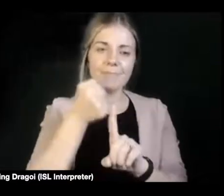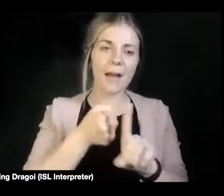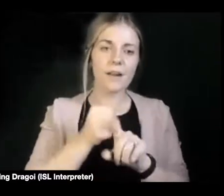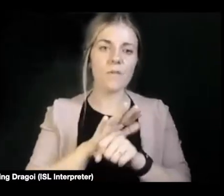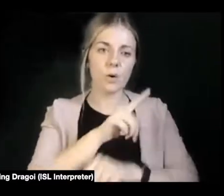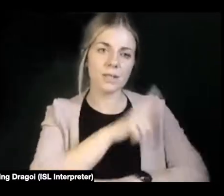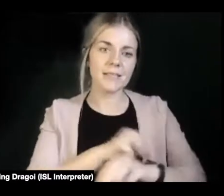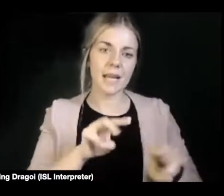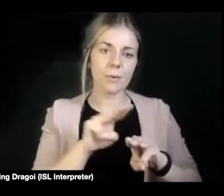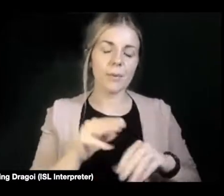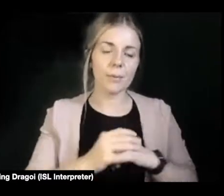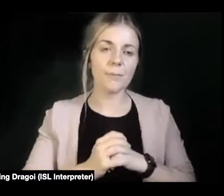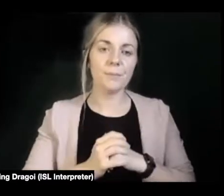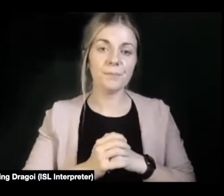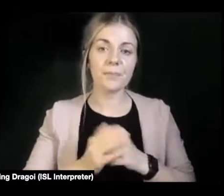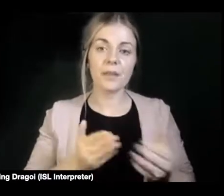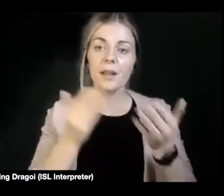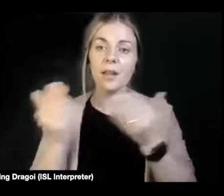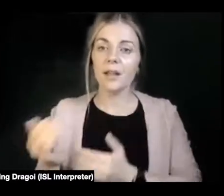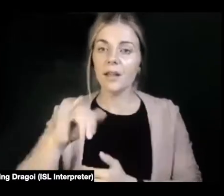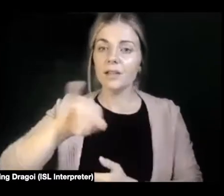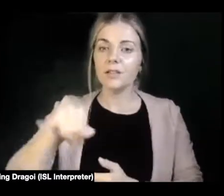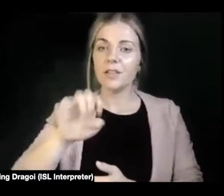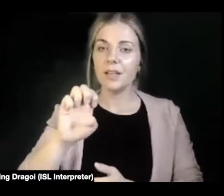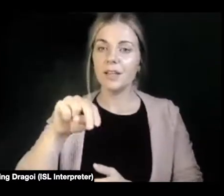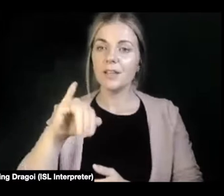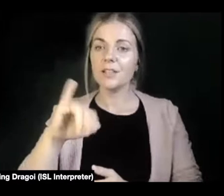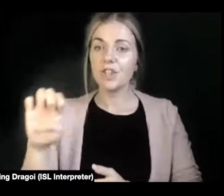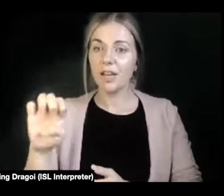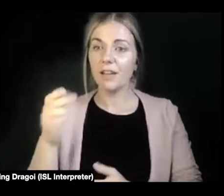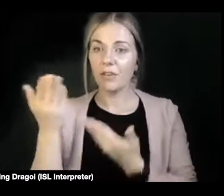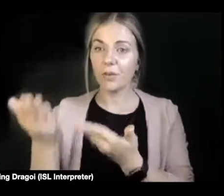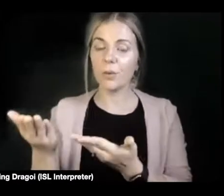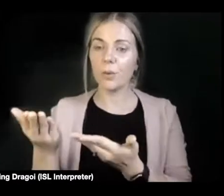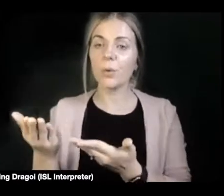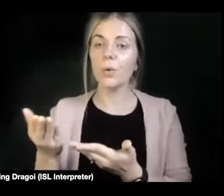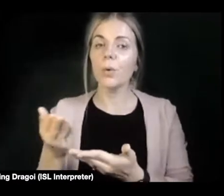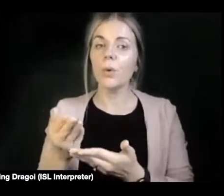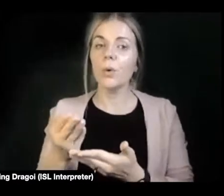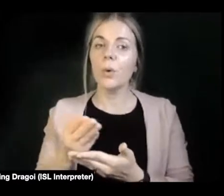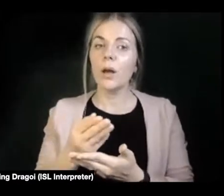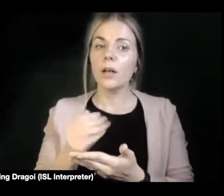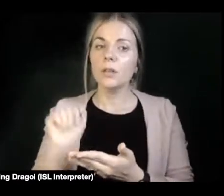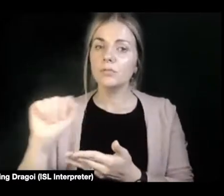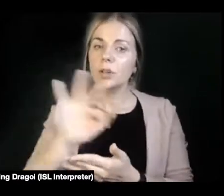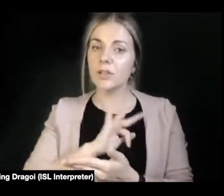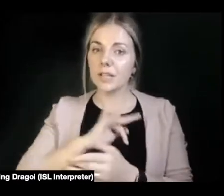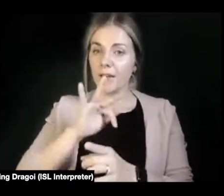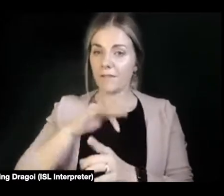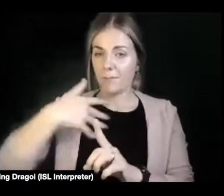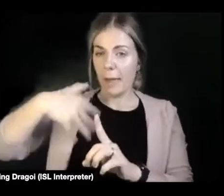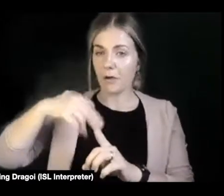So, Jenny, especially in of disabled people, but you come from a UK experience